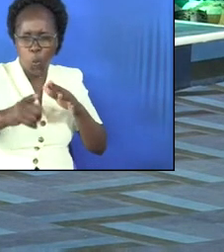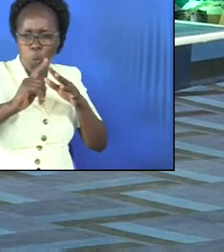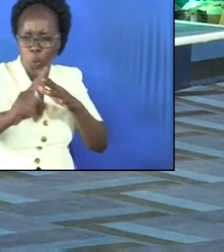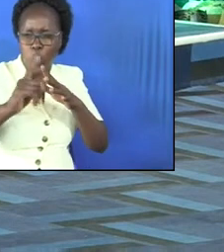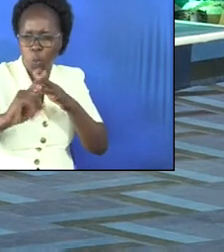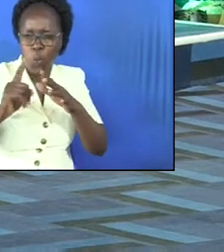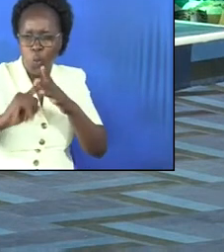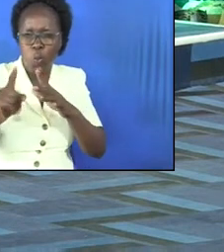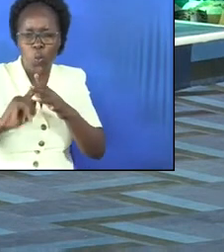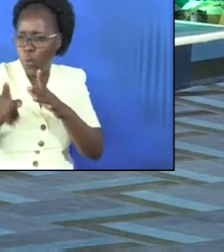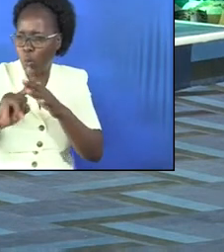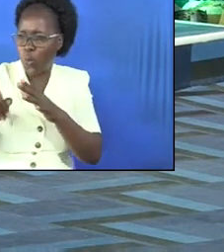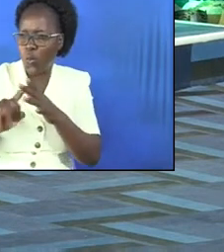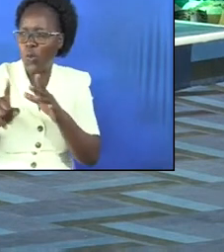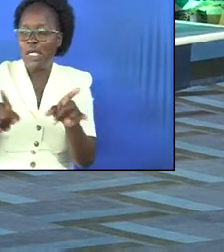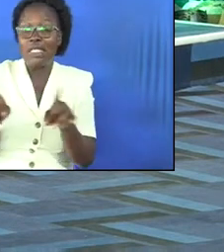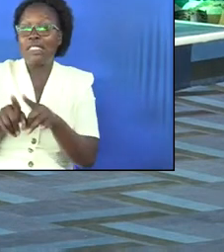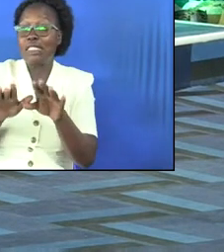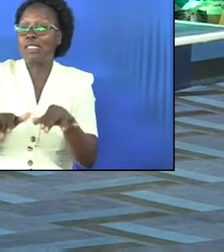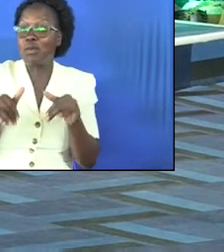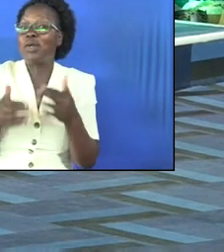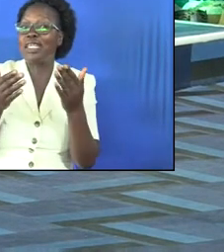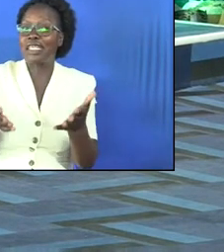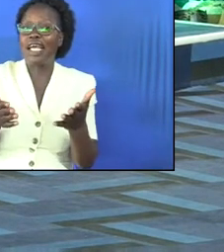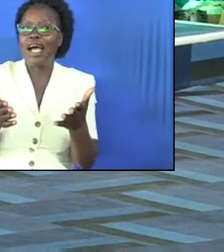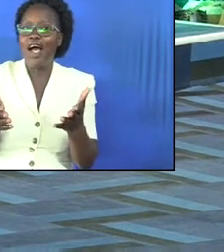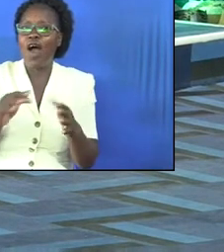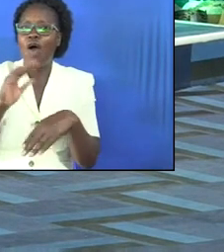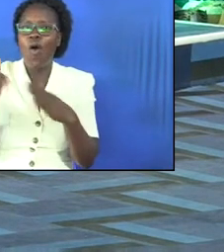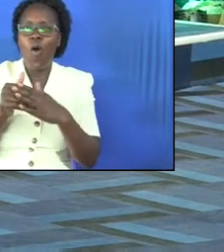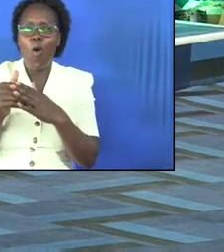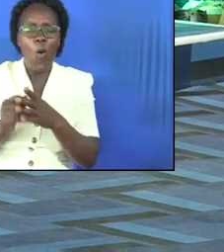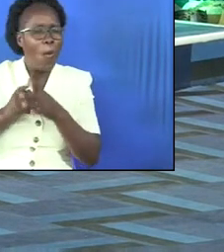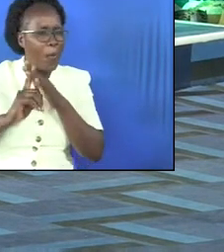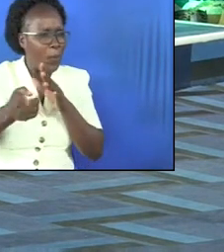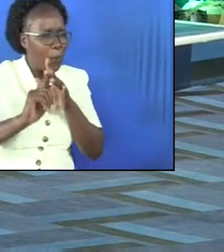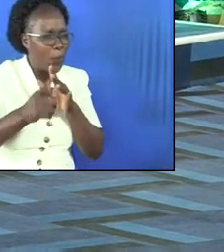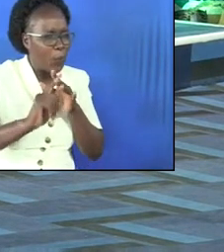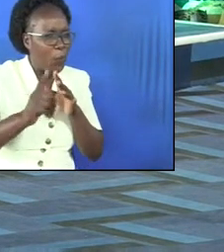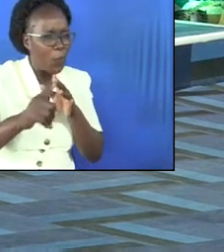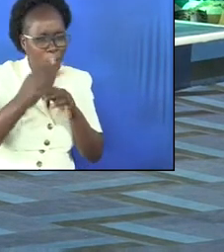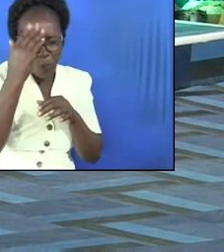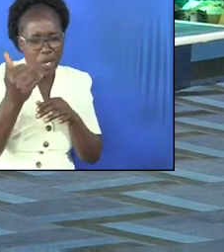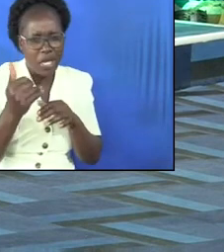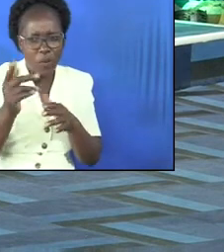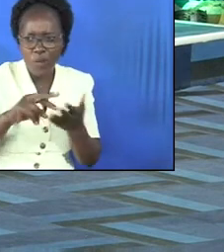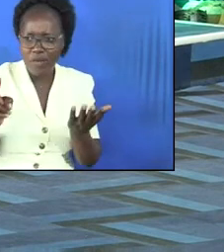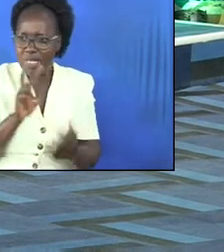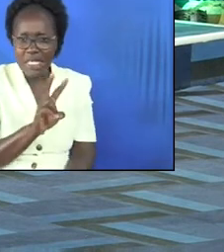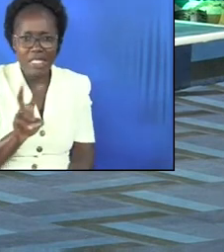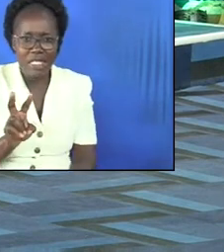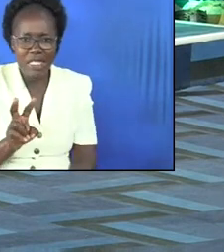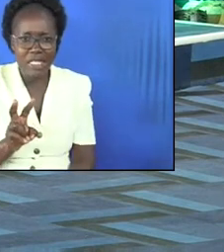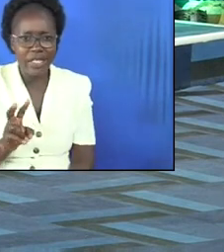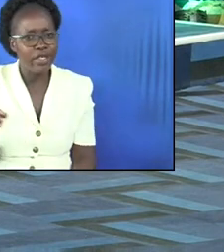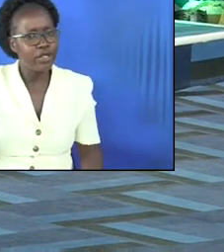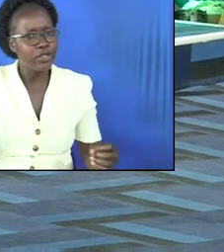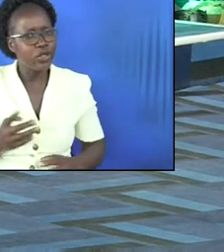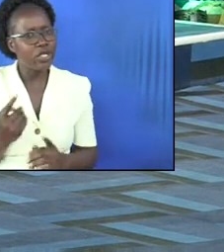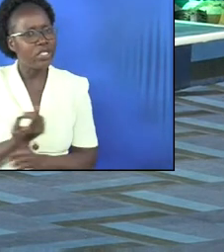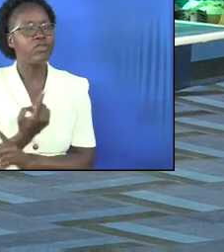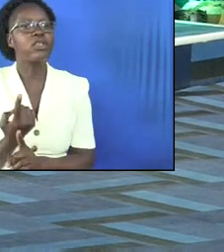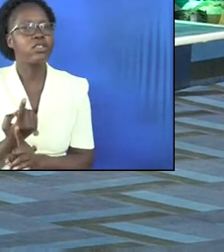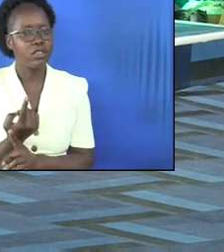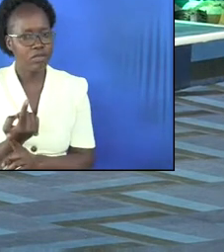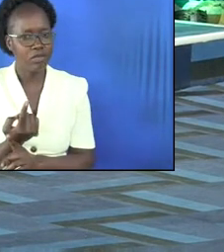will not wait in the same compound they were moving and taking steps because what they are seeing is not what they